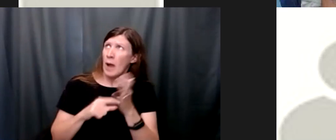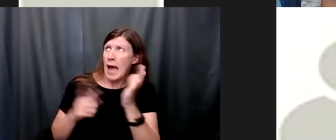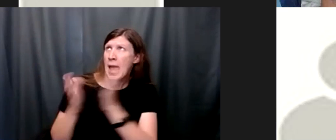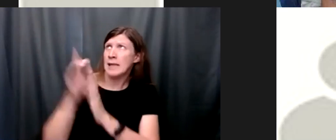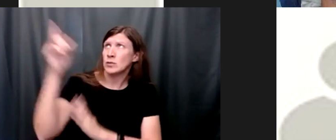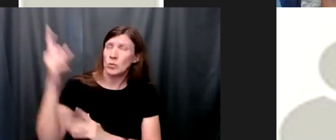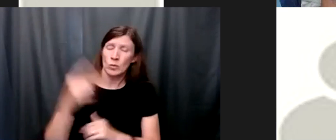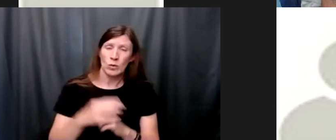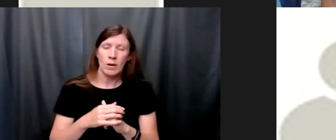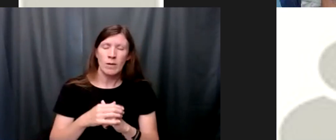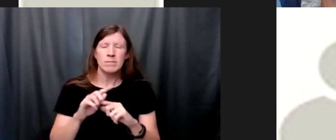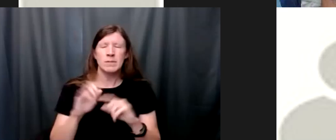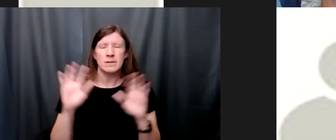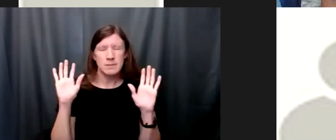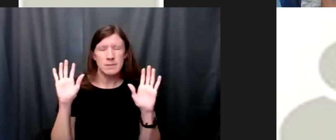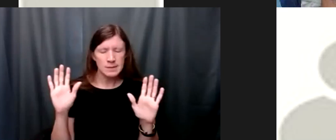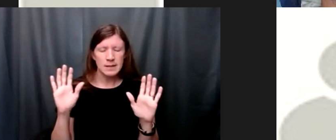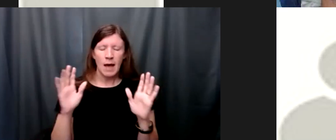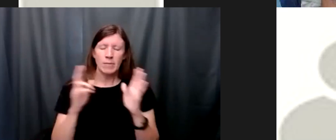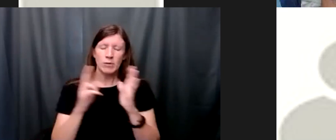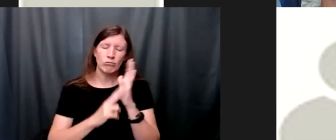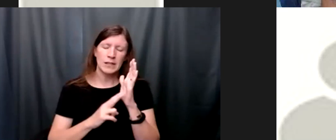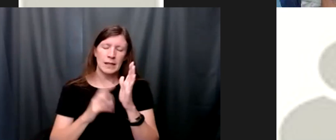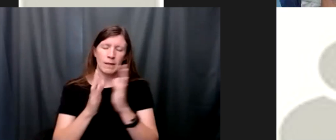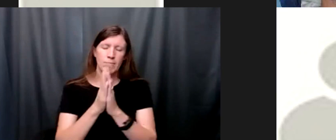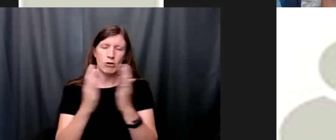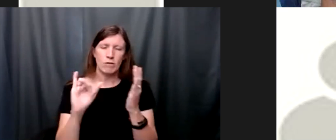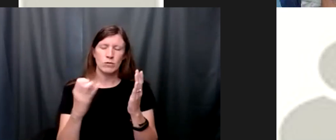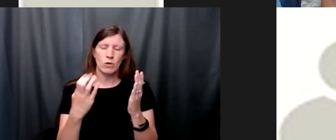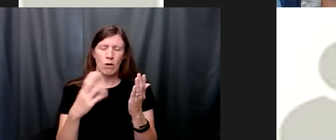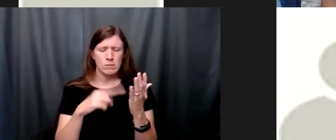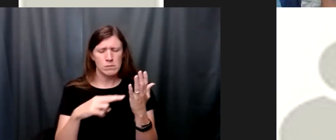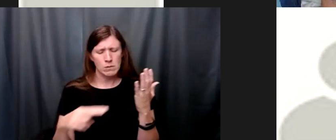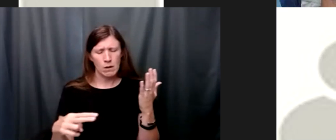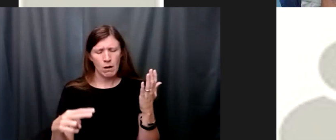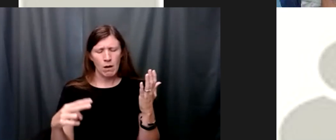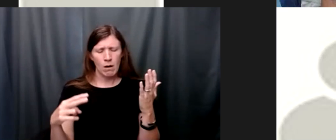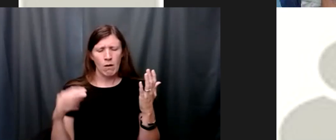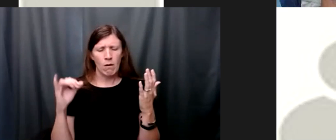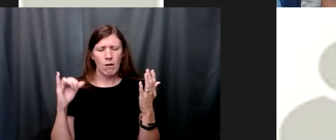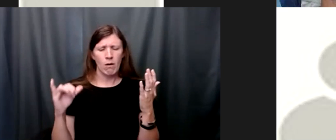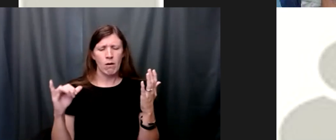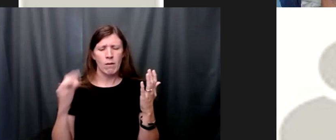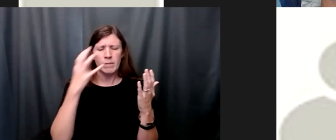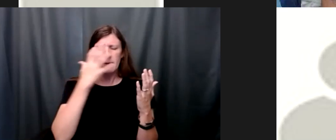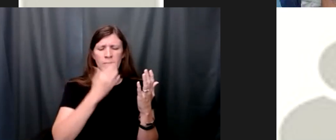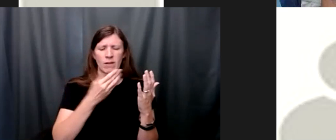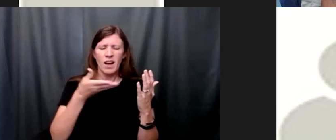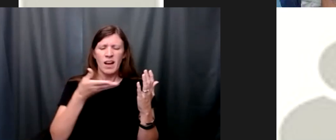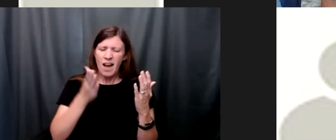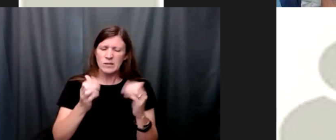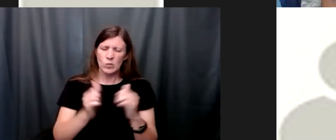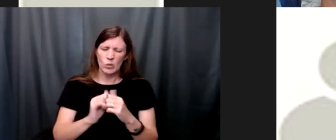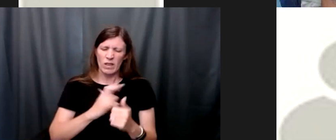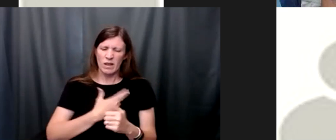reluctantly stepped into the book of job and it's been so beautiful to to be reminded that god is with us in the midst of our